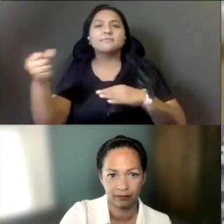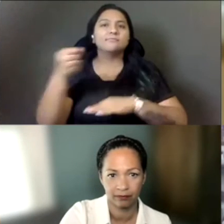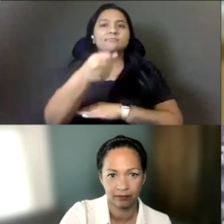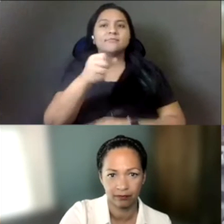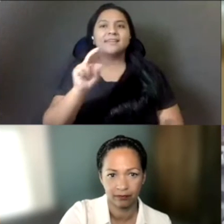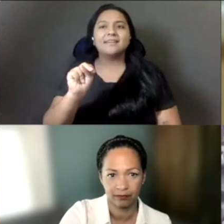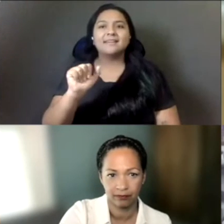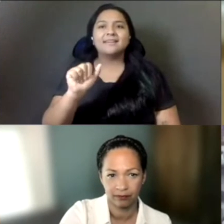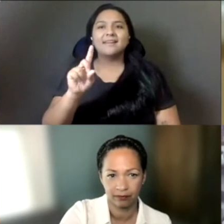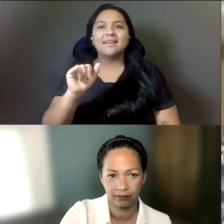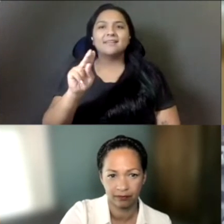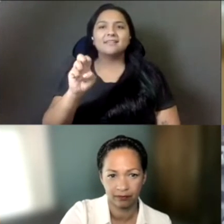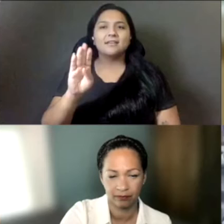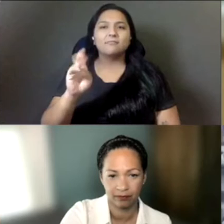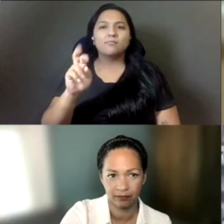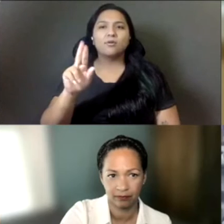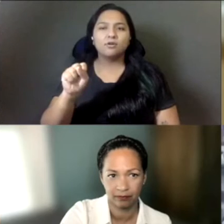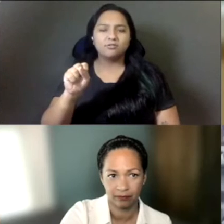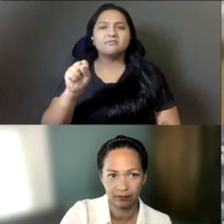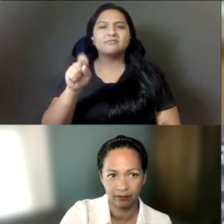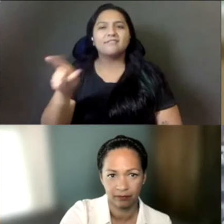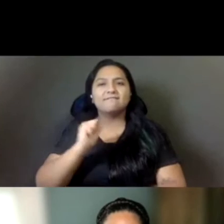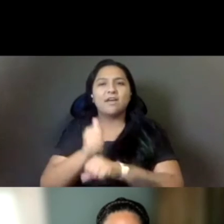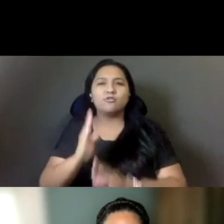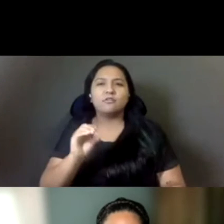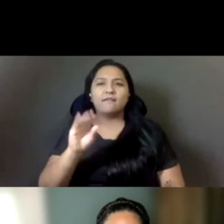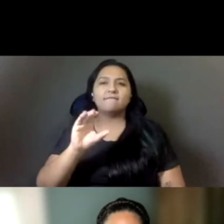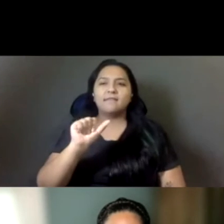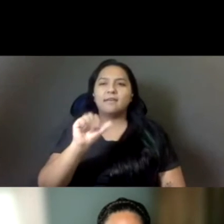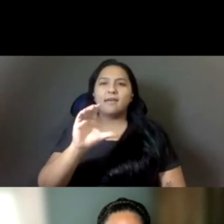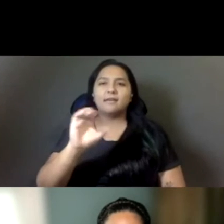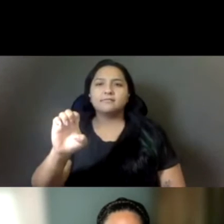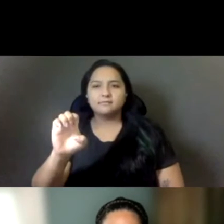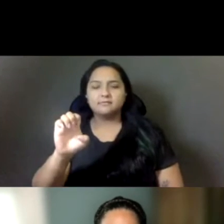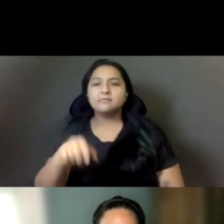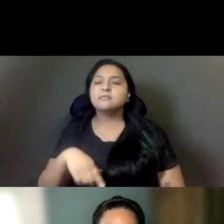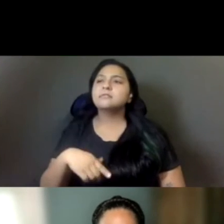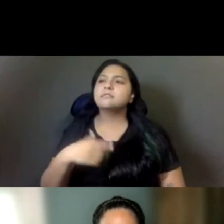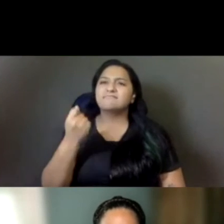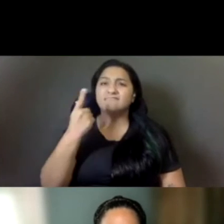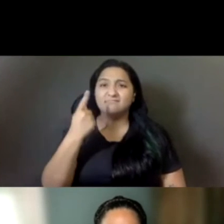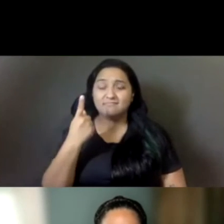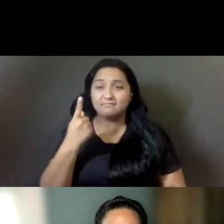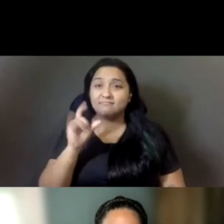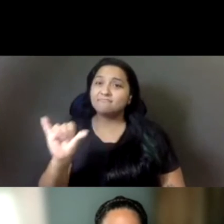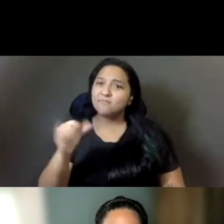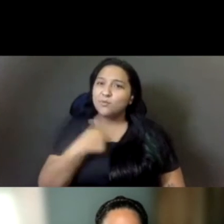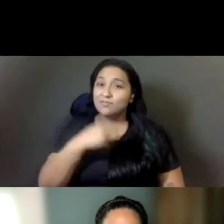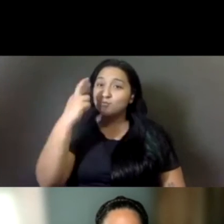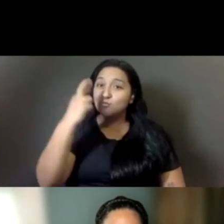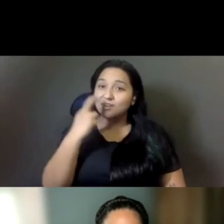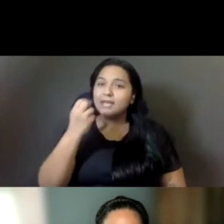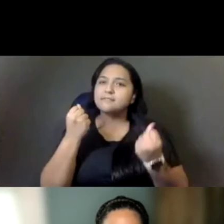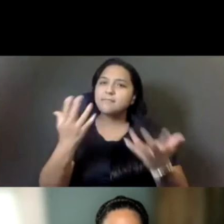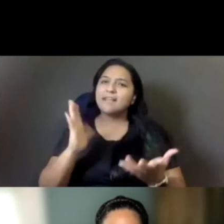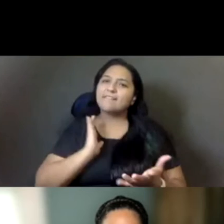founder of the ACEs to kind of show that we realize a lot of the problems in our society that we've been criminalizing